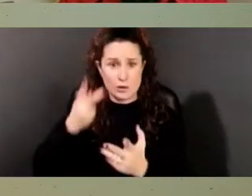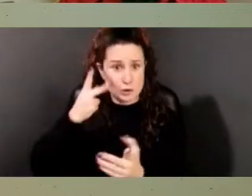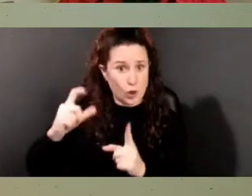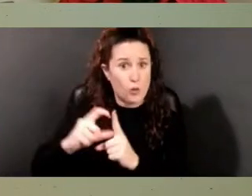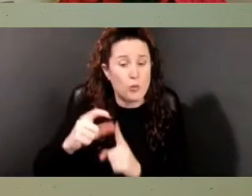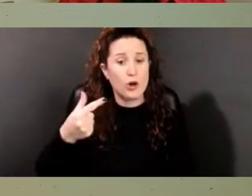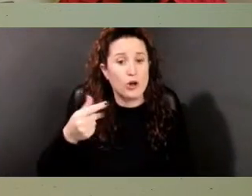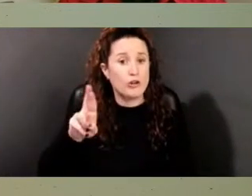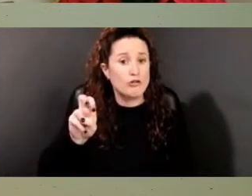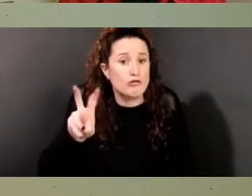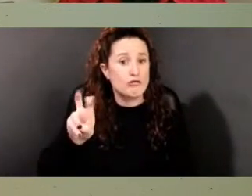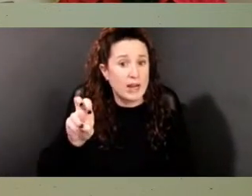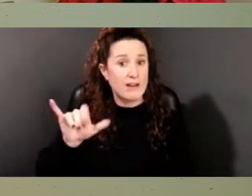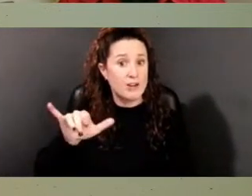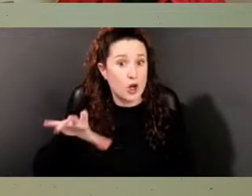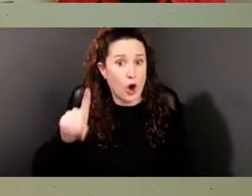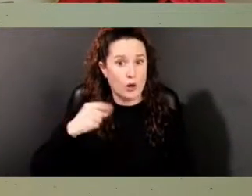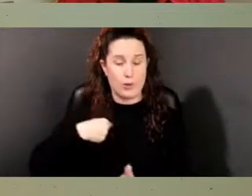Next slide.